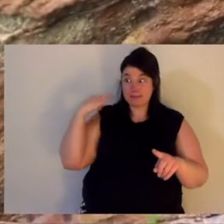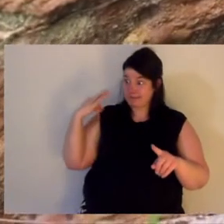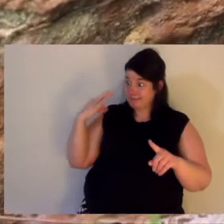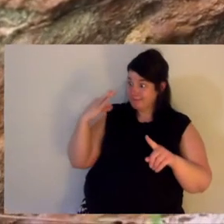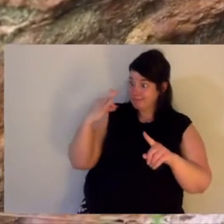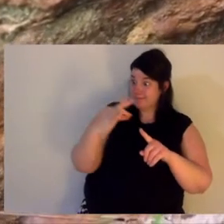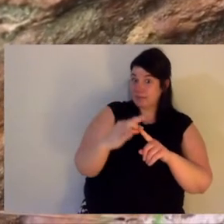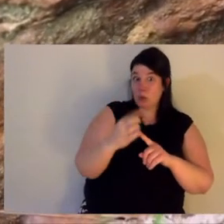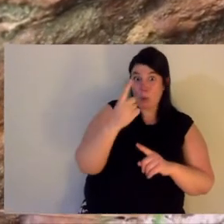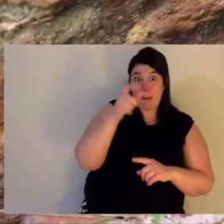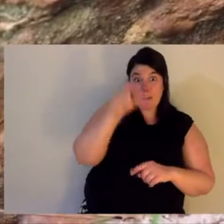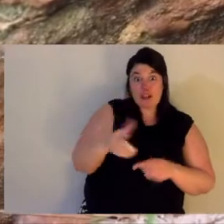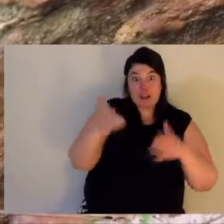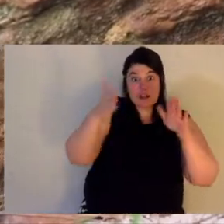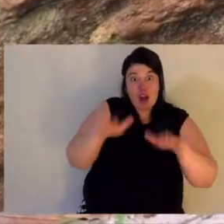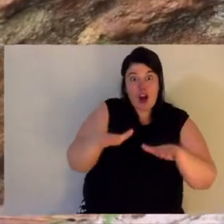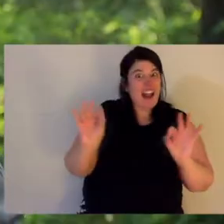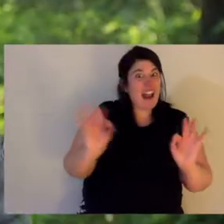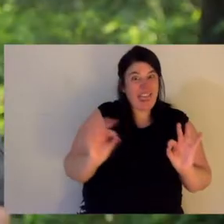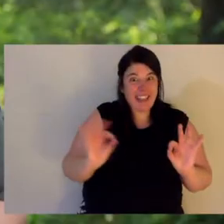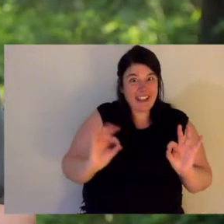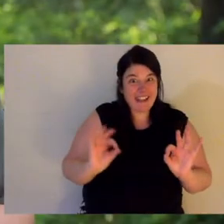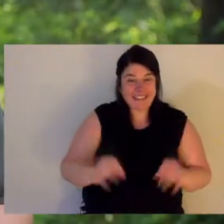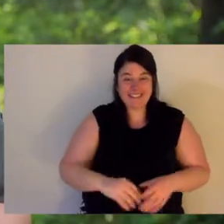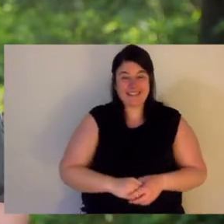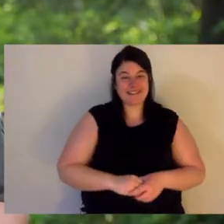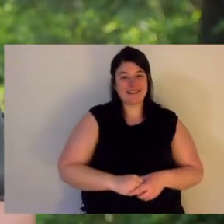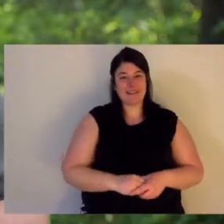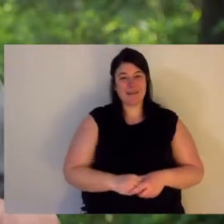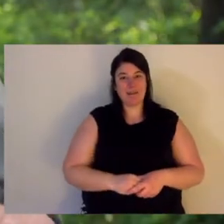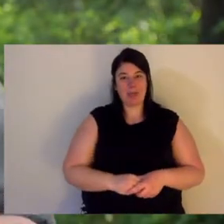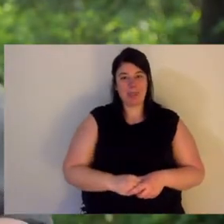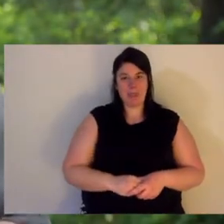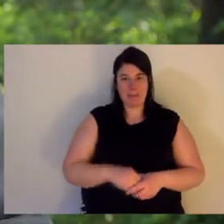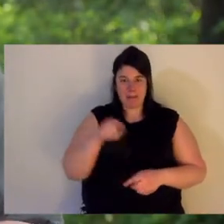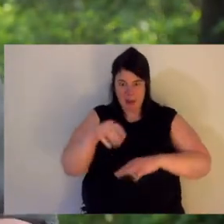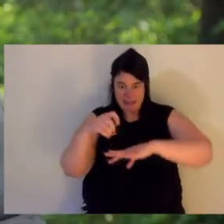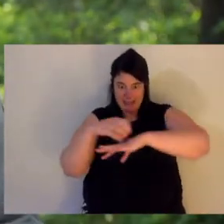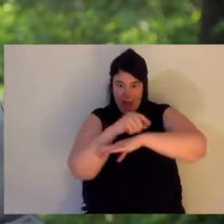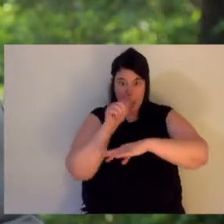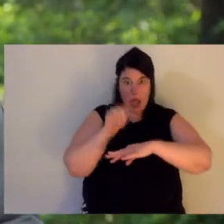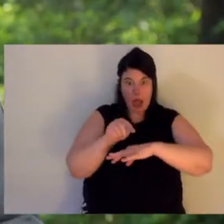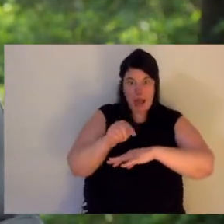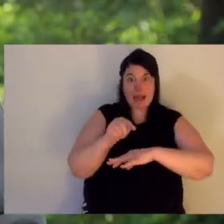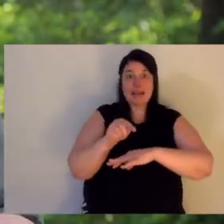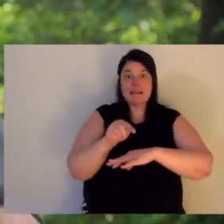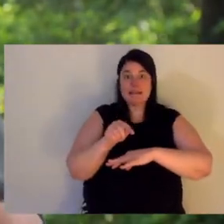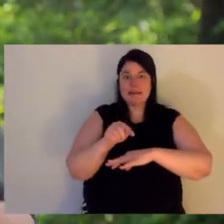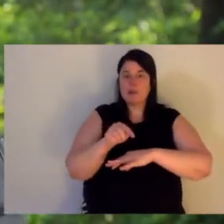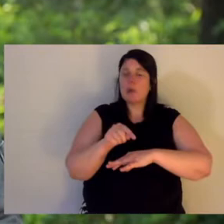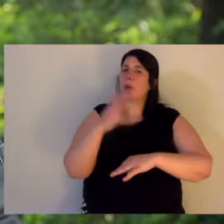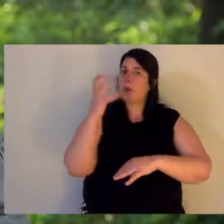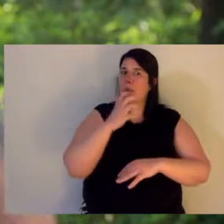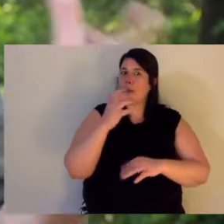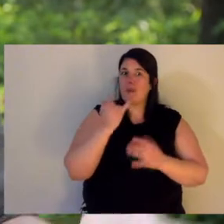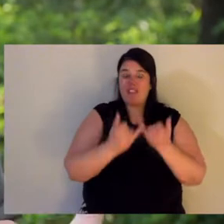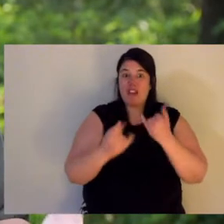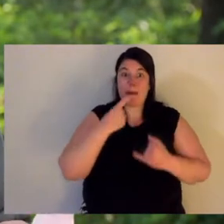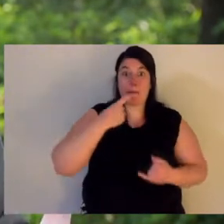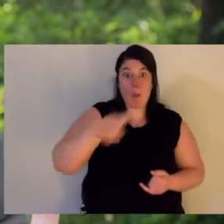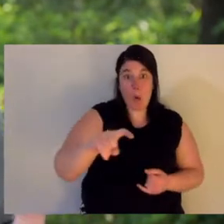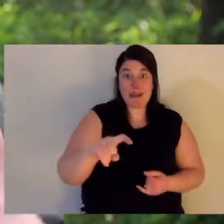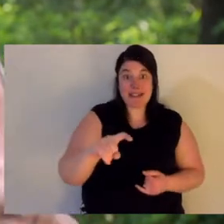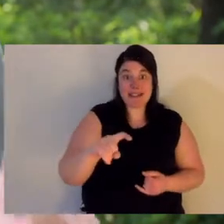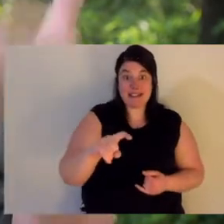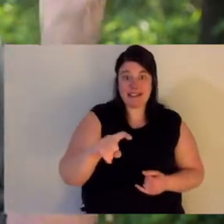spider bite. Let's talk about the spiders. They are incredibly venomous and it's interesting the way their venom